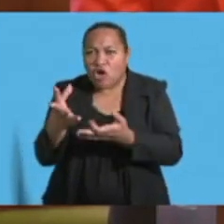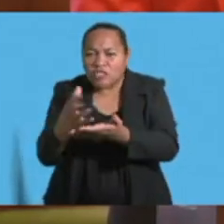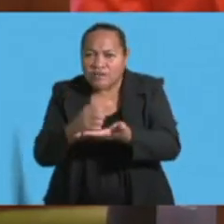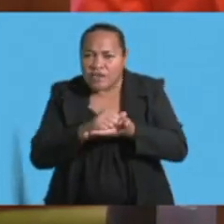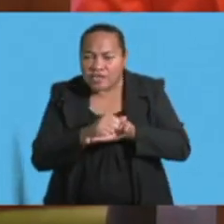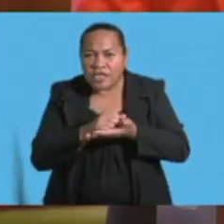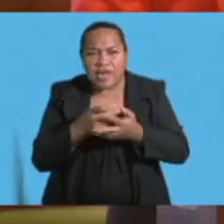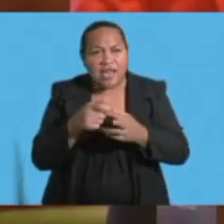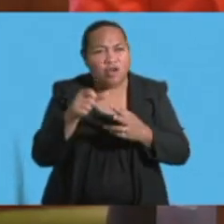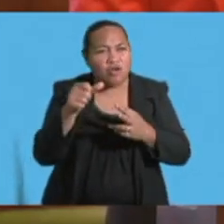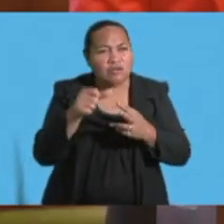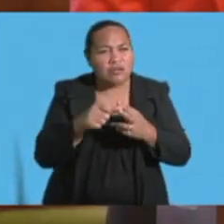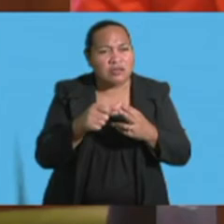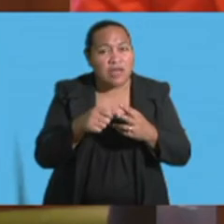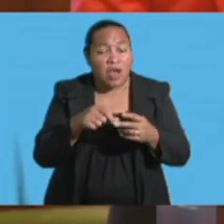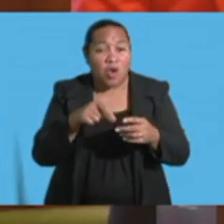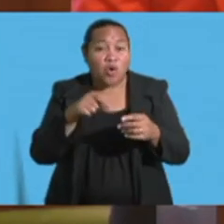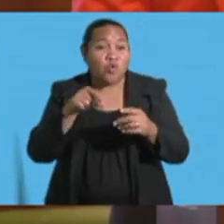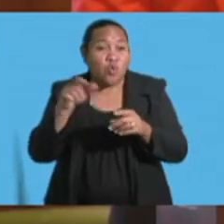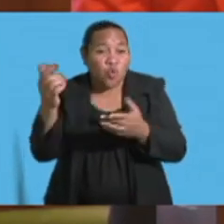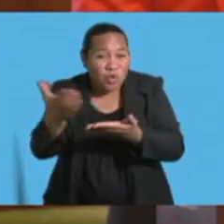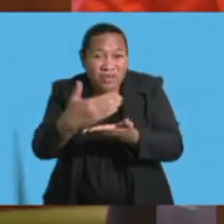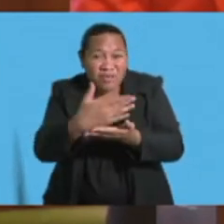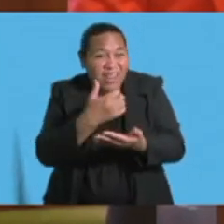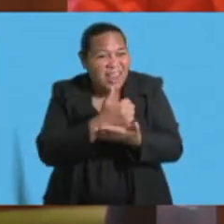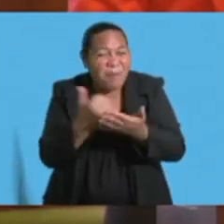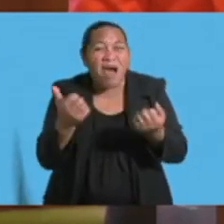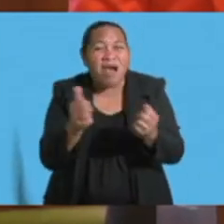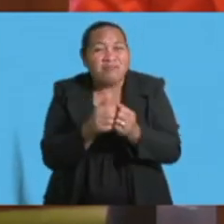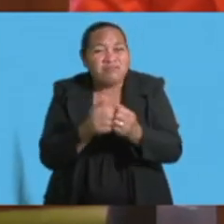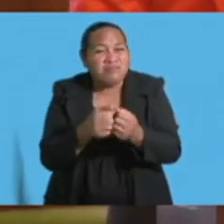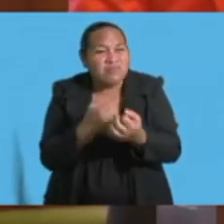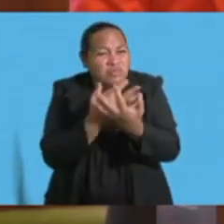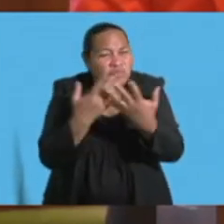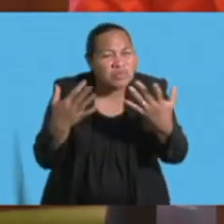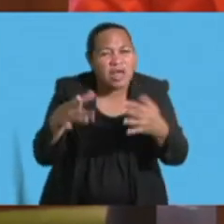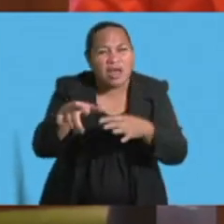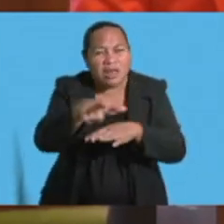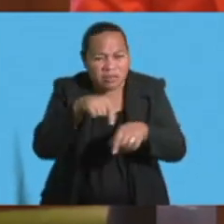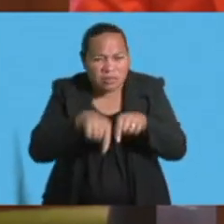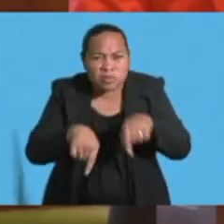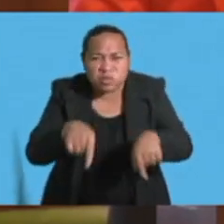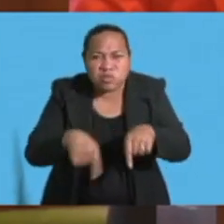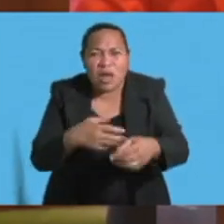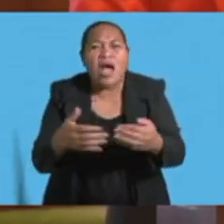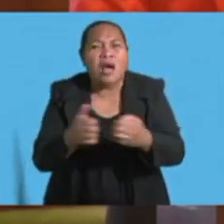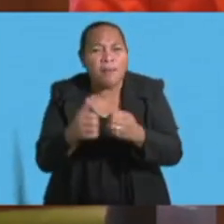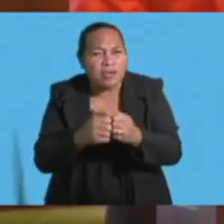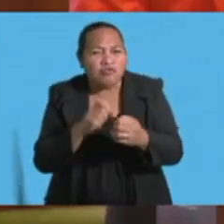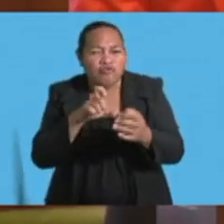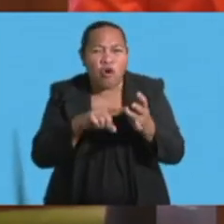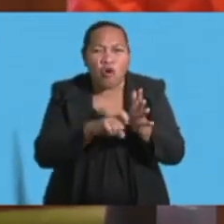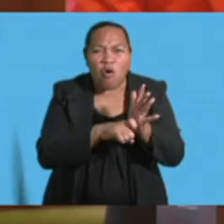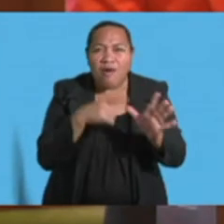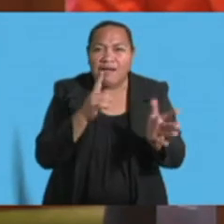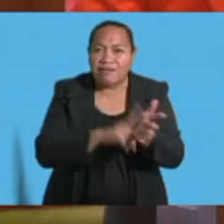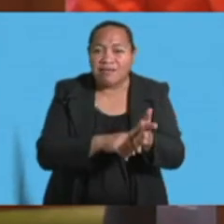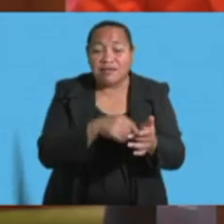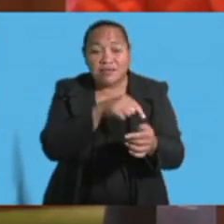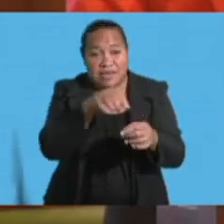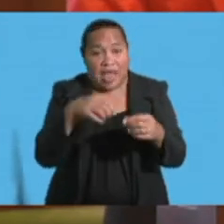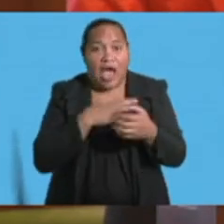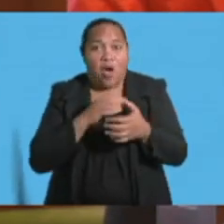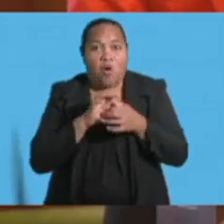example, Madam Speaker, quantifying the amount of mangroves, sea meadows and an indicative area on corals within our coastal zones.